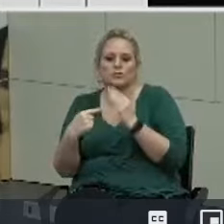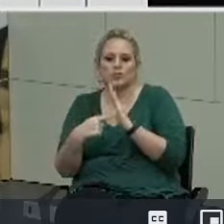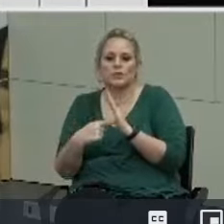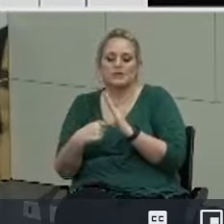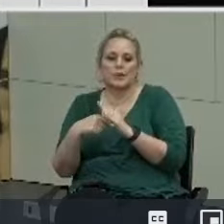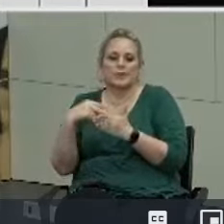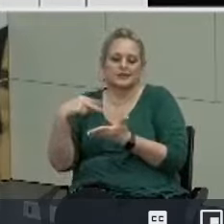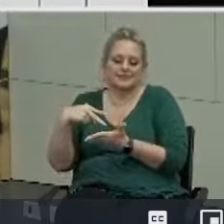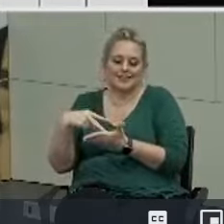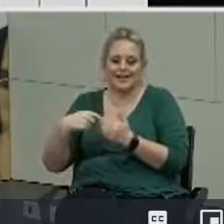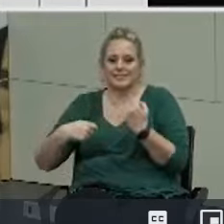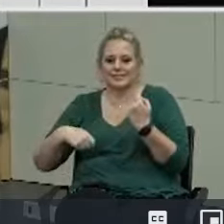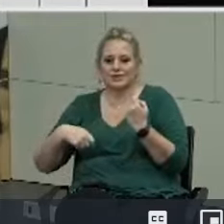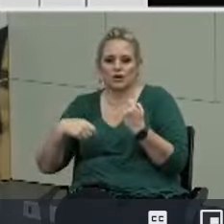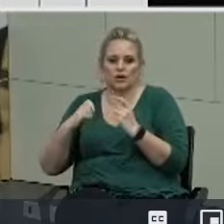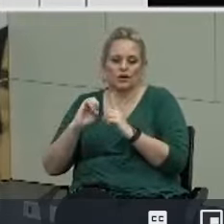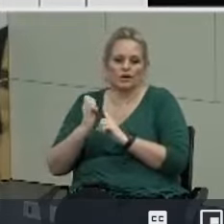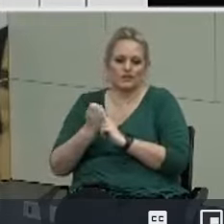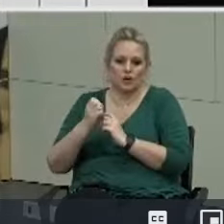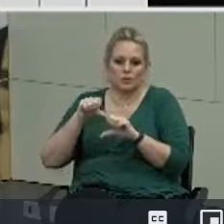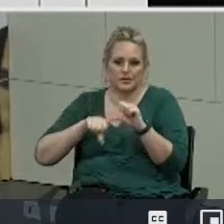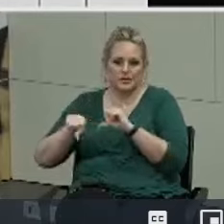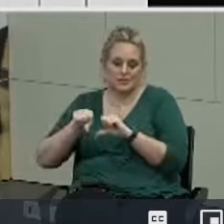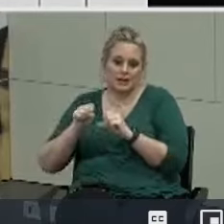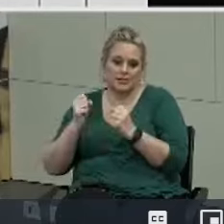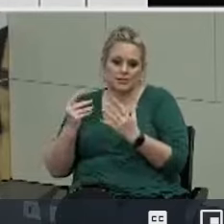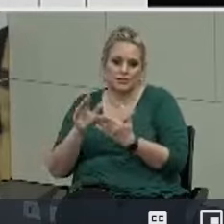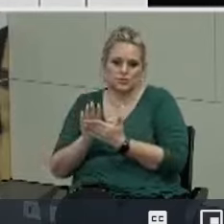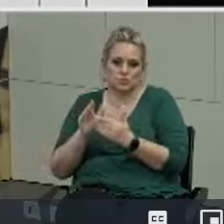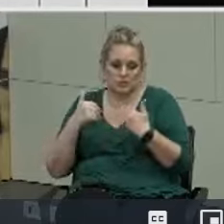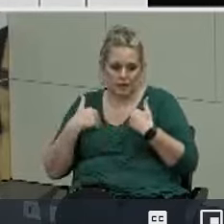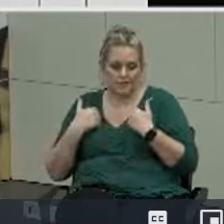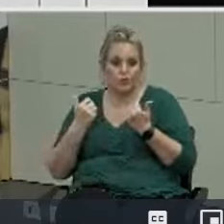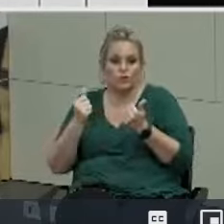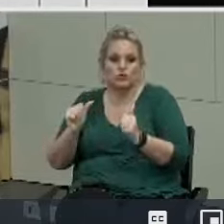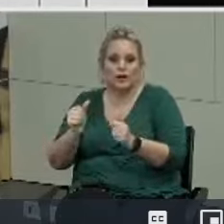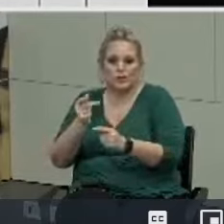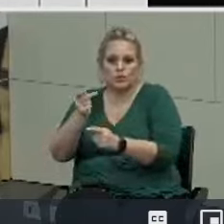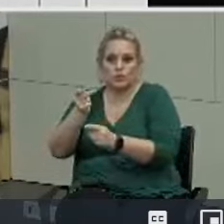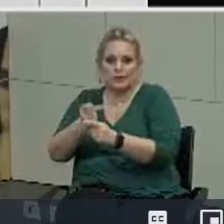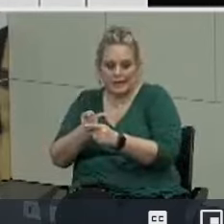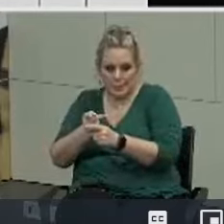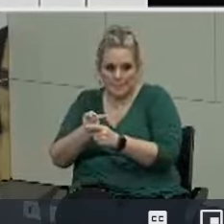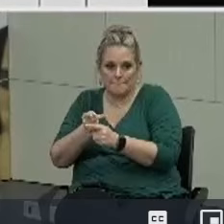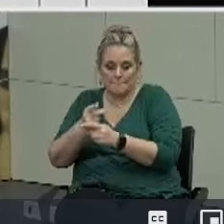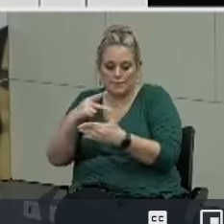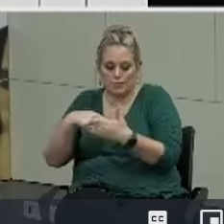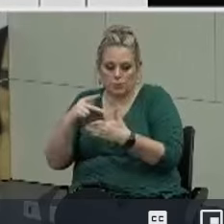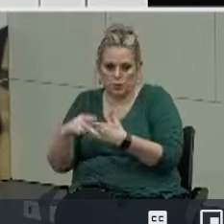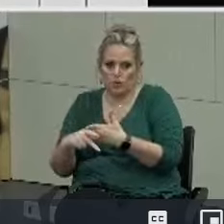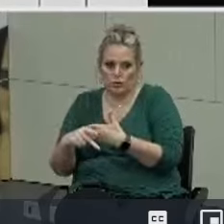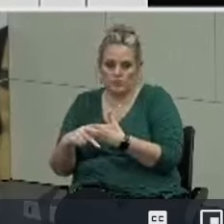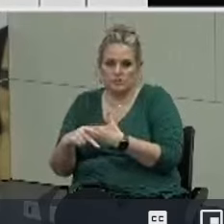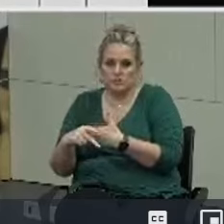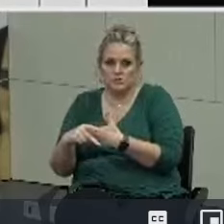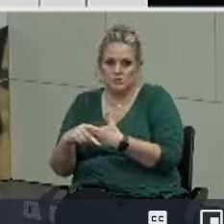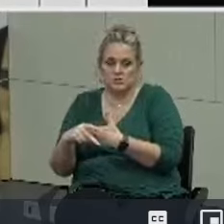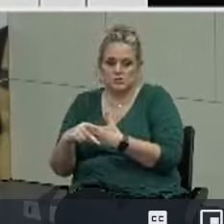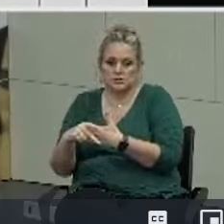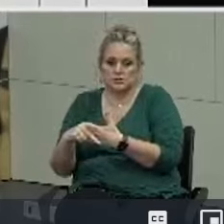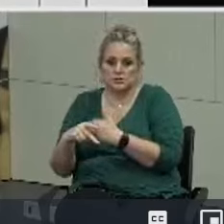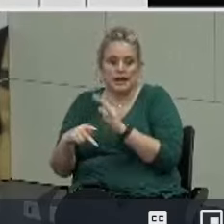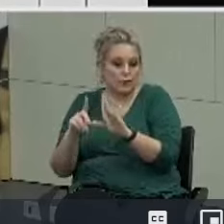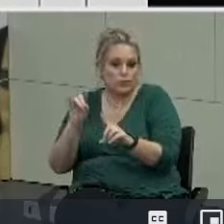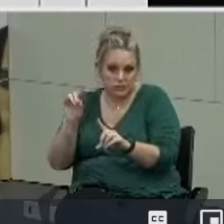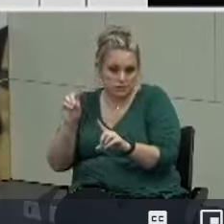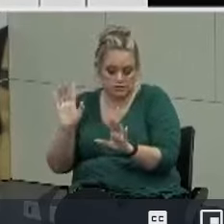environmental science and many schools and we said we would try to keep those schools those programs and uh and